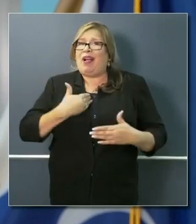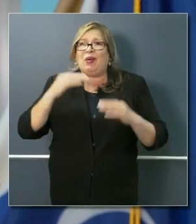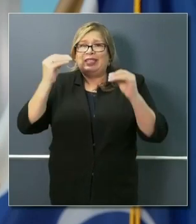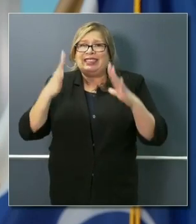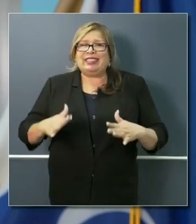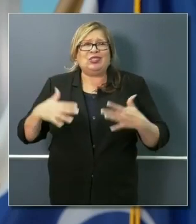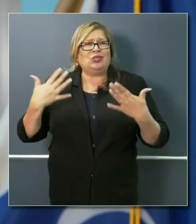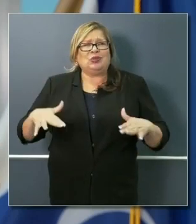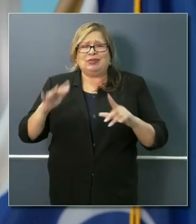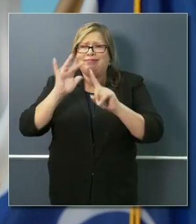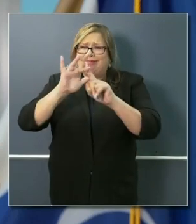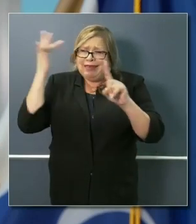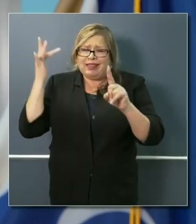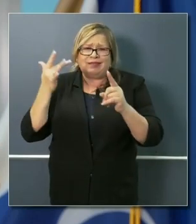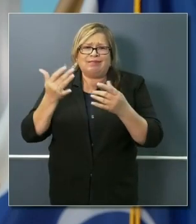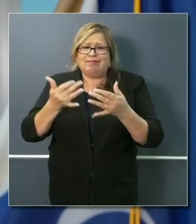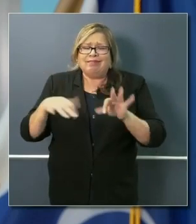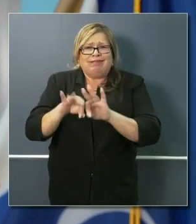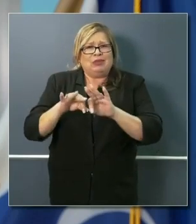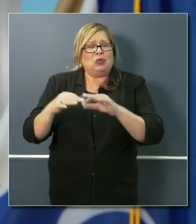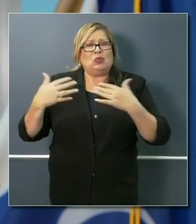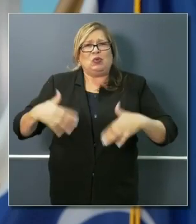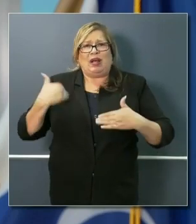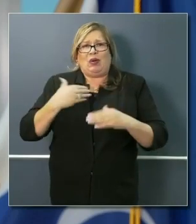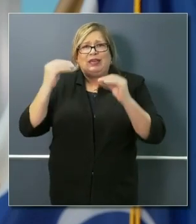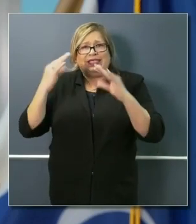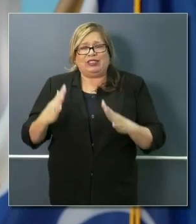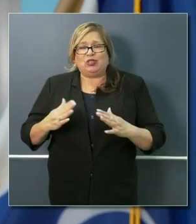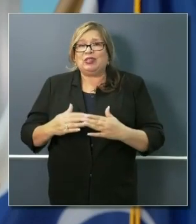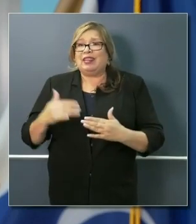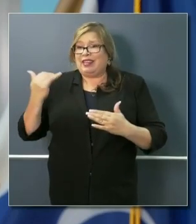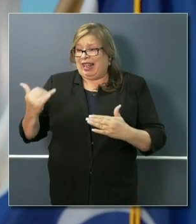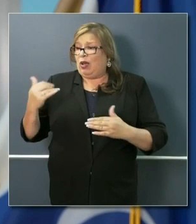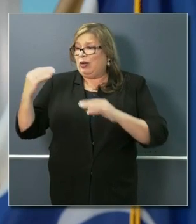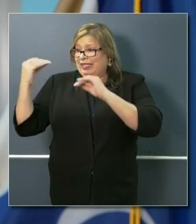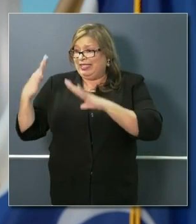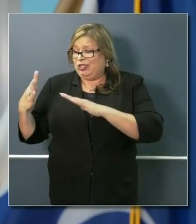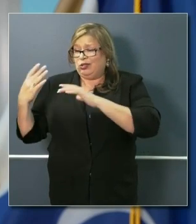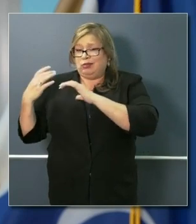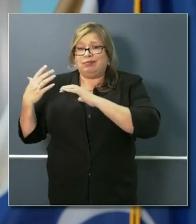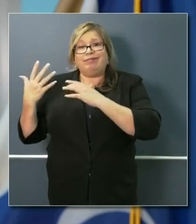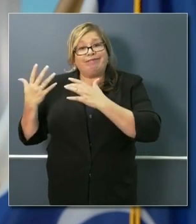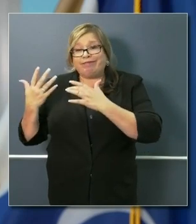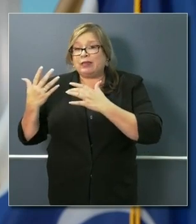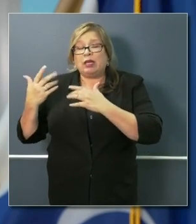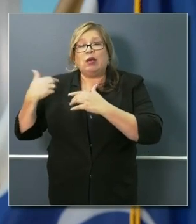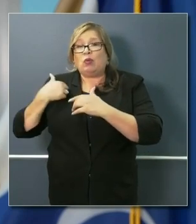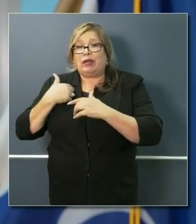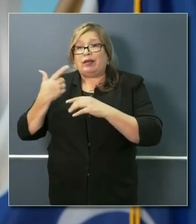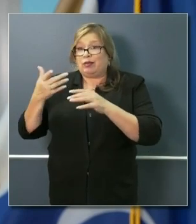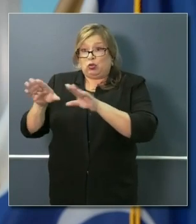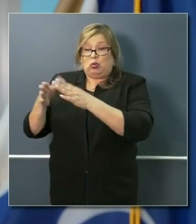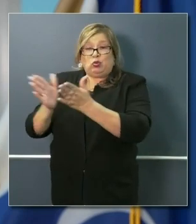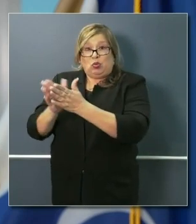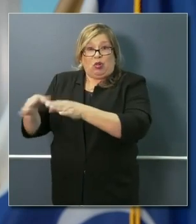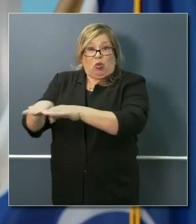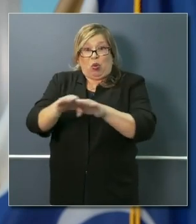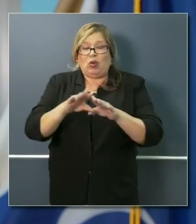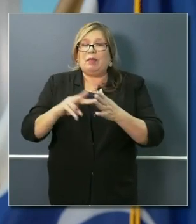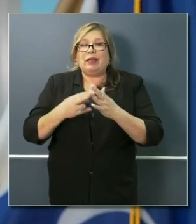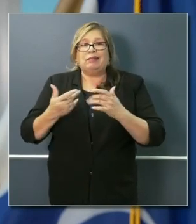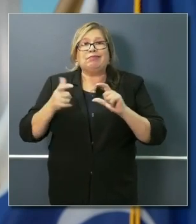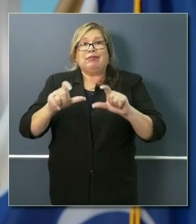This is an incredible burden that's placed on households. We were talking to four teachers yesterday,